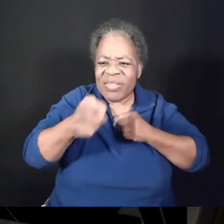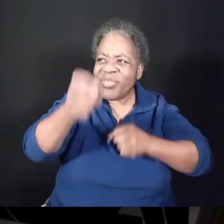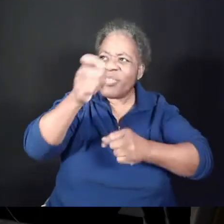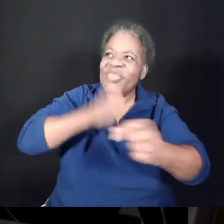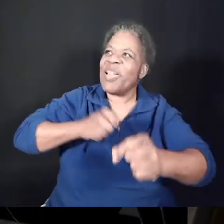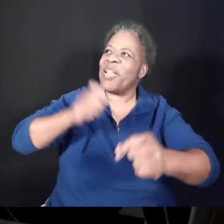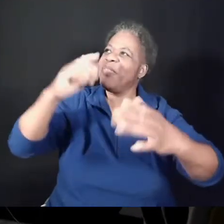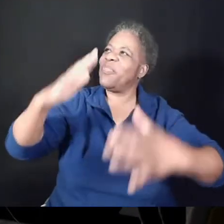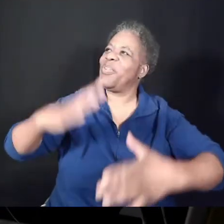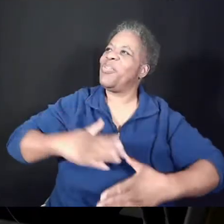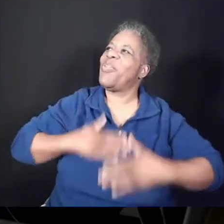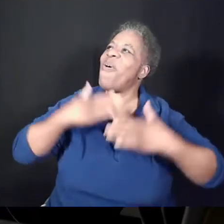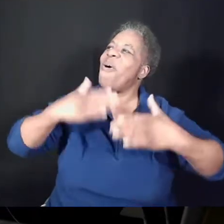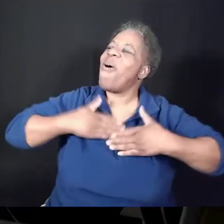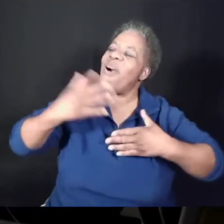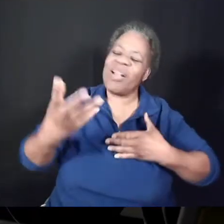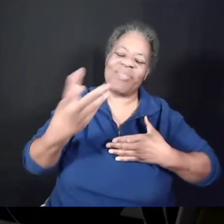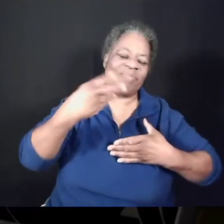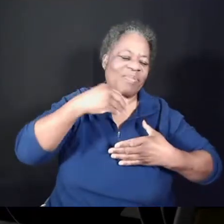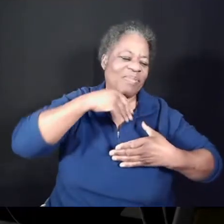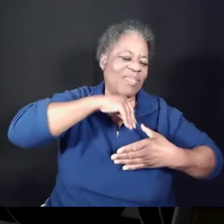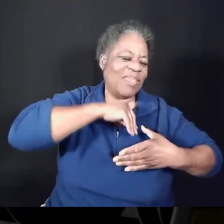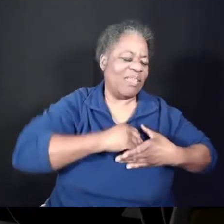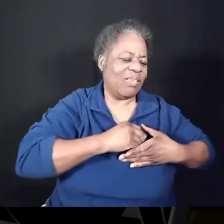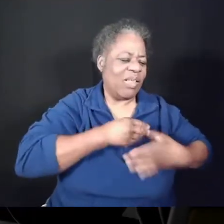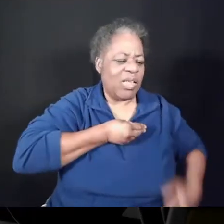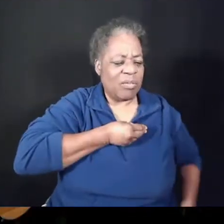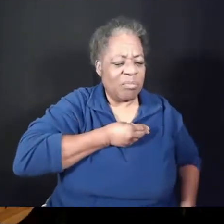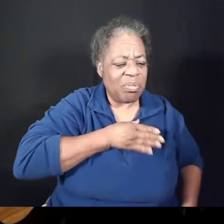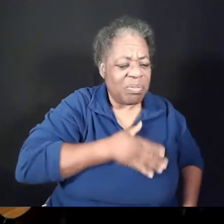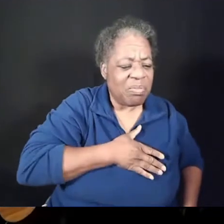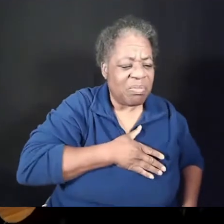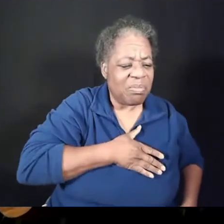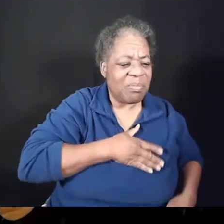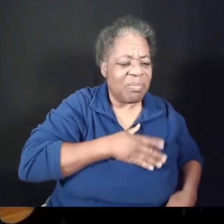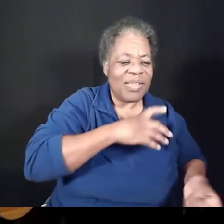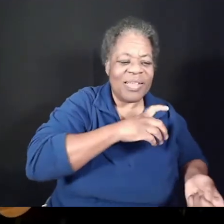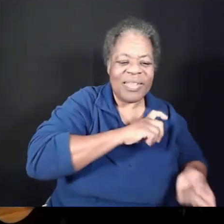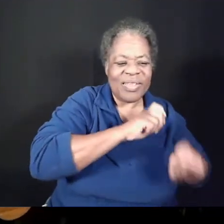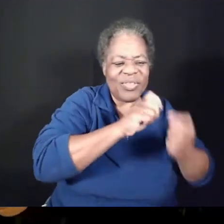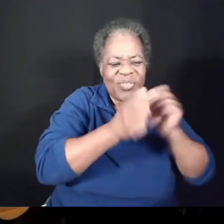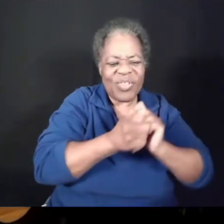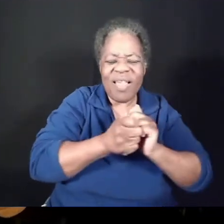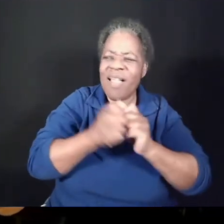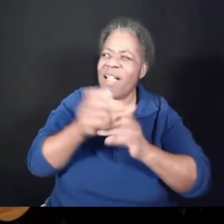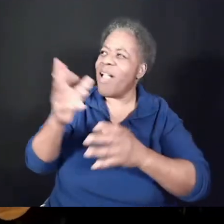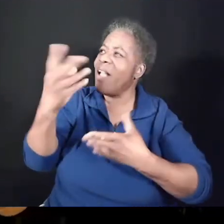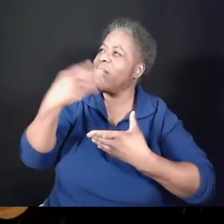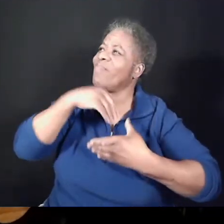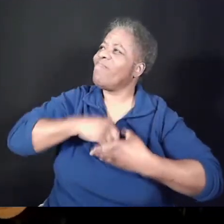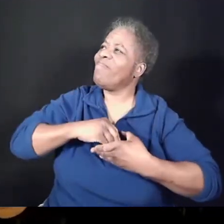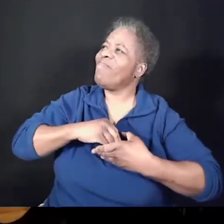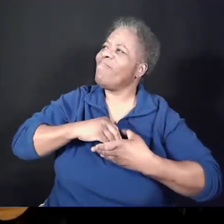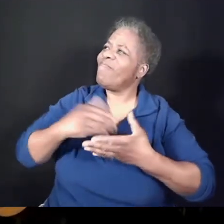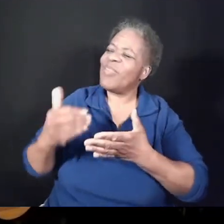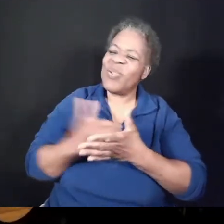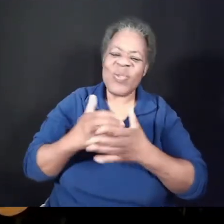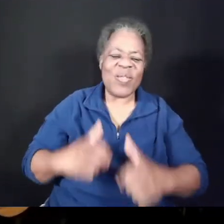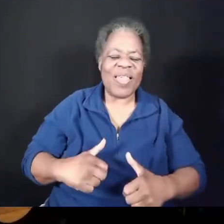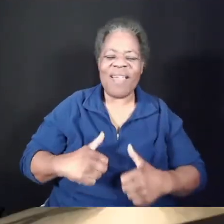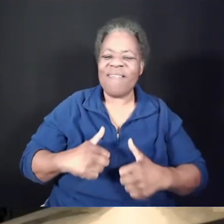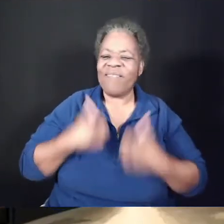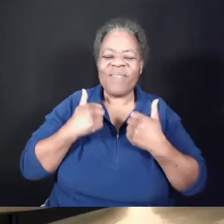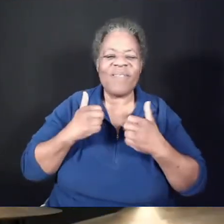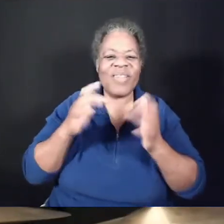From the ashes a new life is born. Because Jesus is calling.